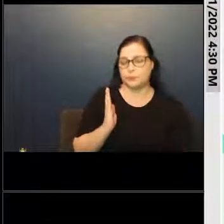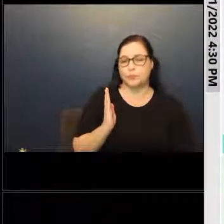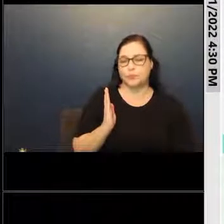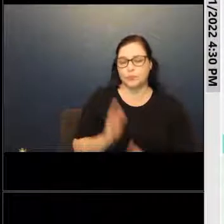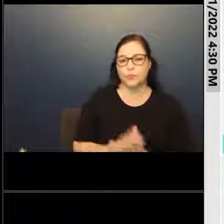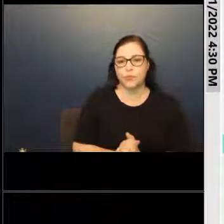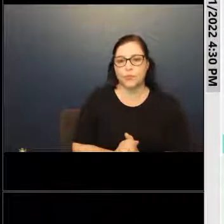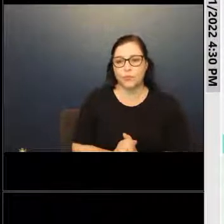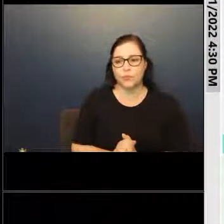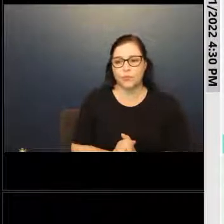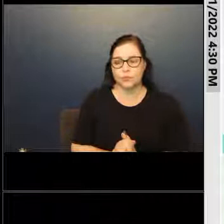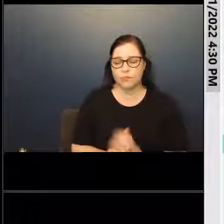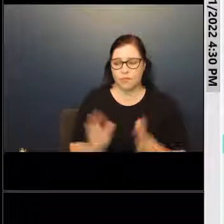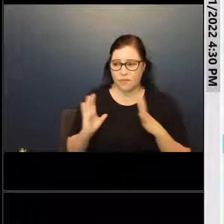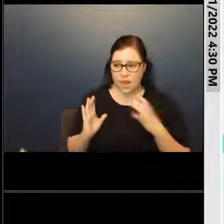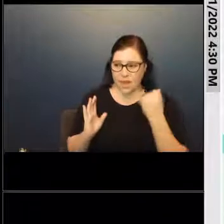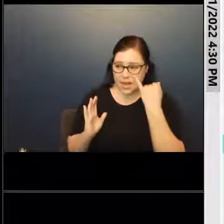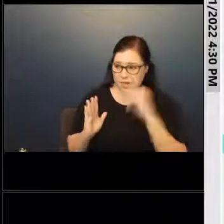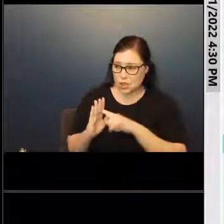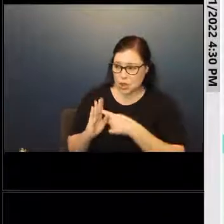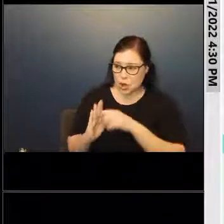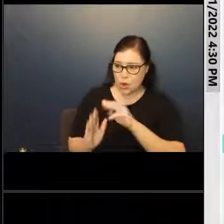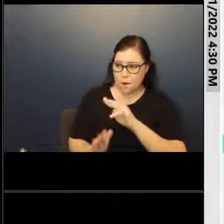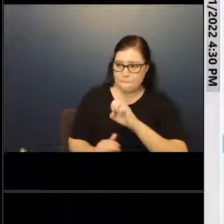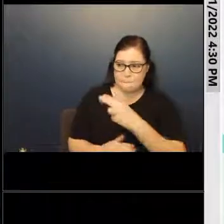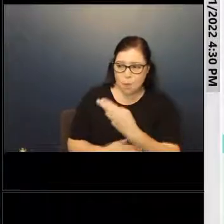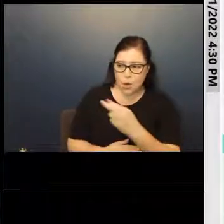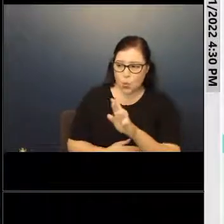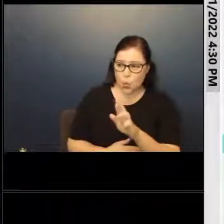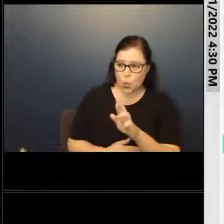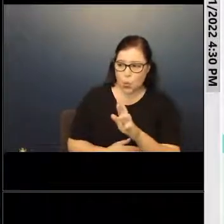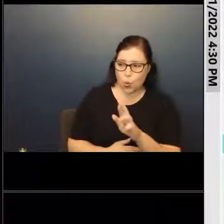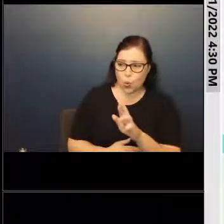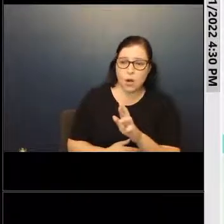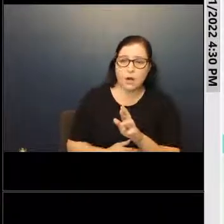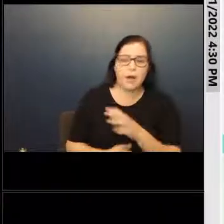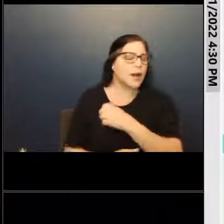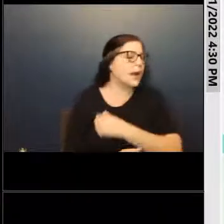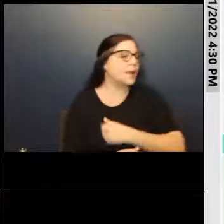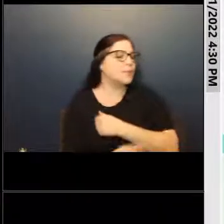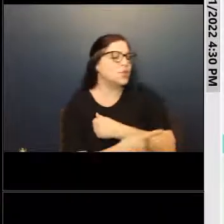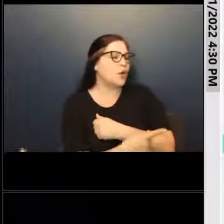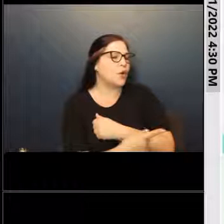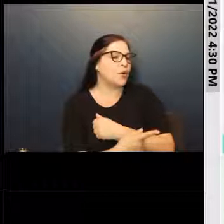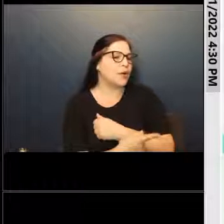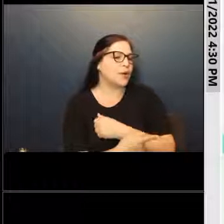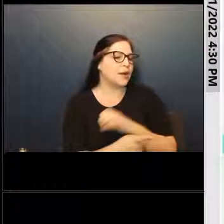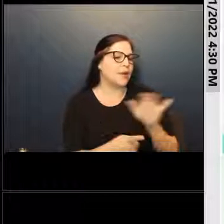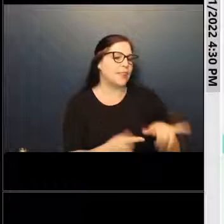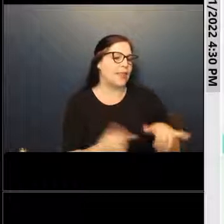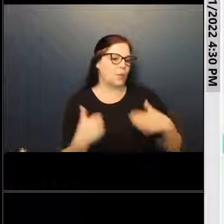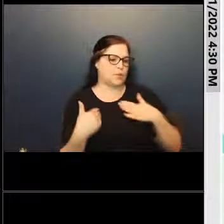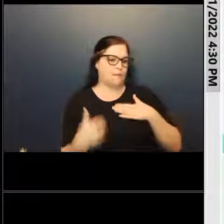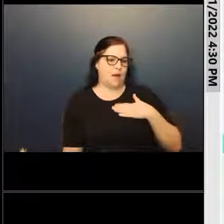And is it okay if it starts in March or does the start? I'm sorry, Mr. Jacobson. This that was just my.